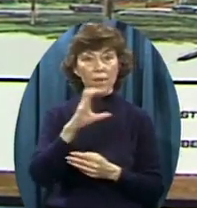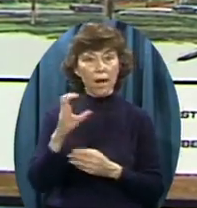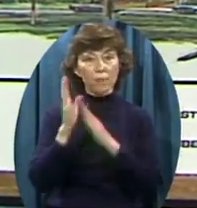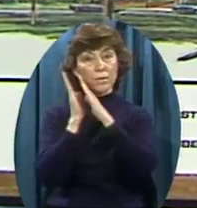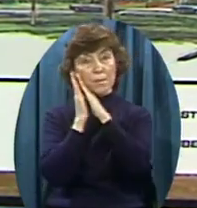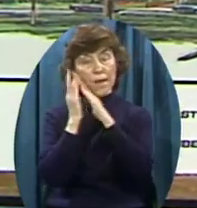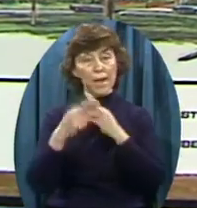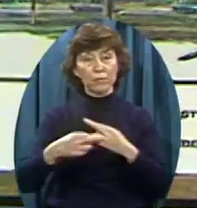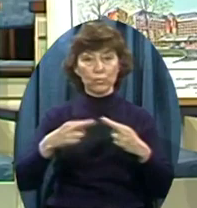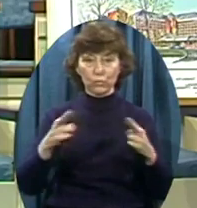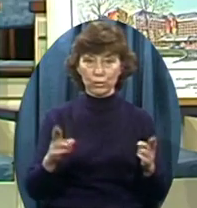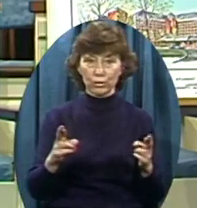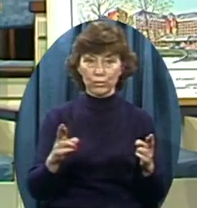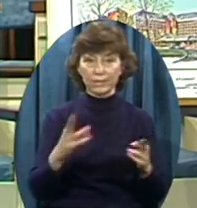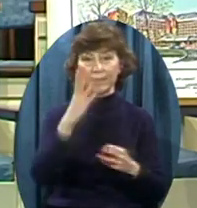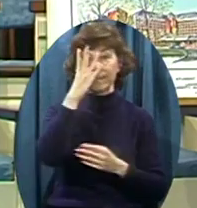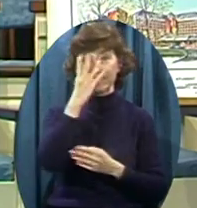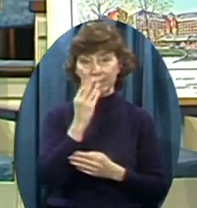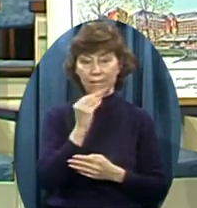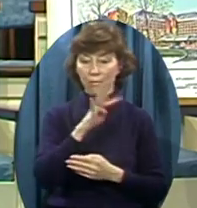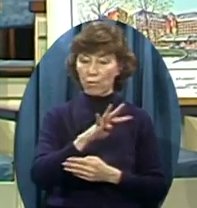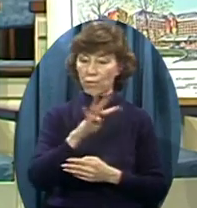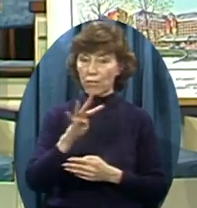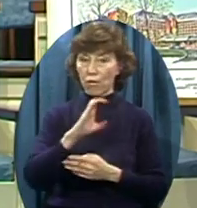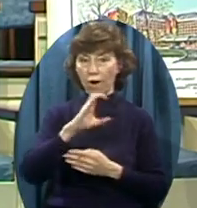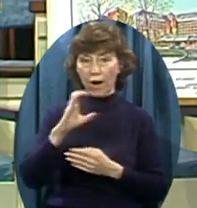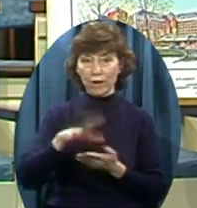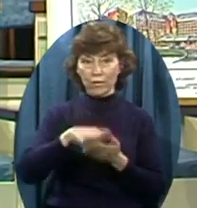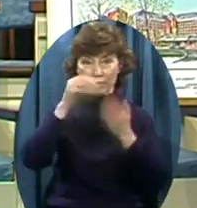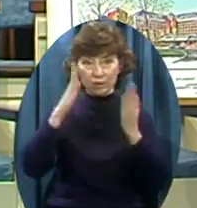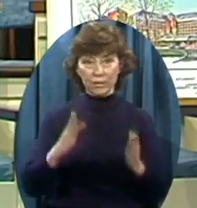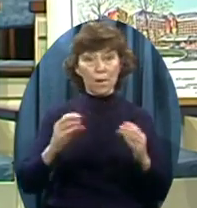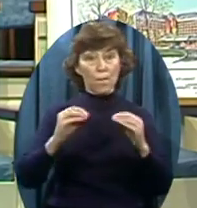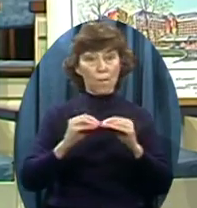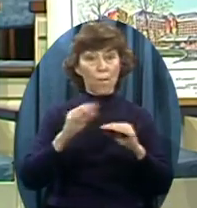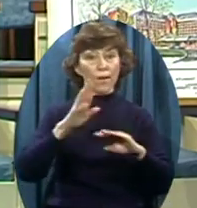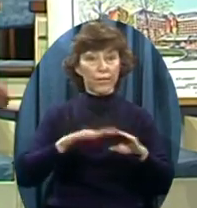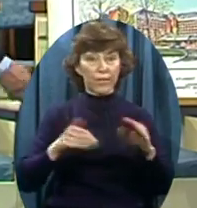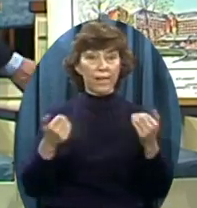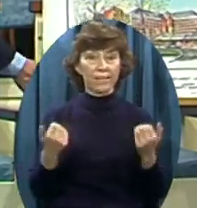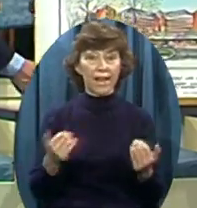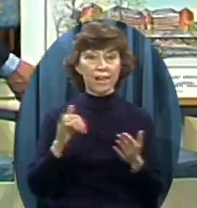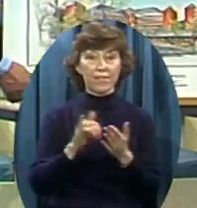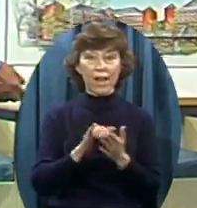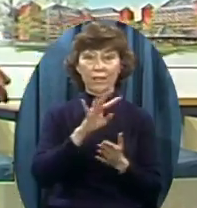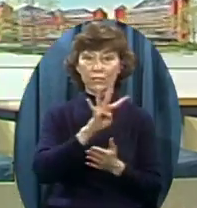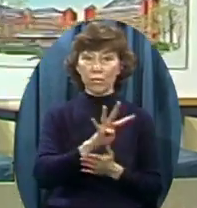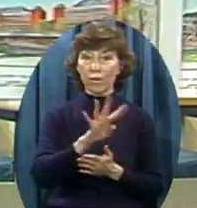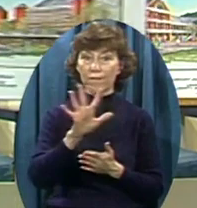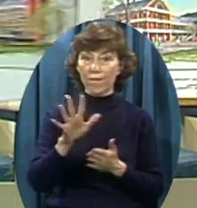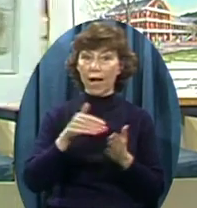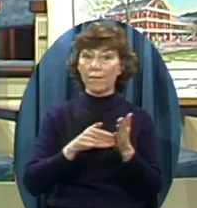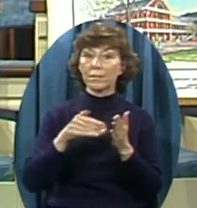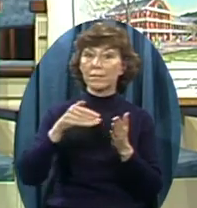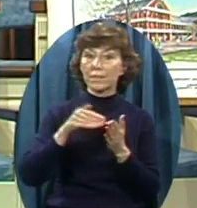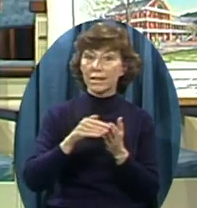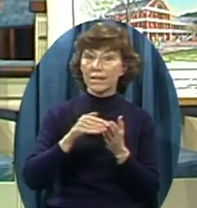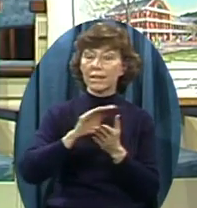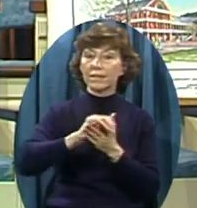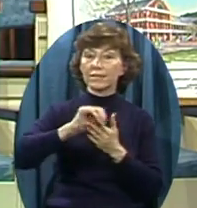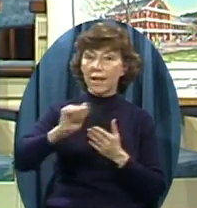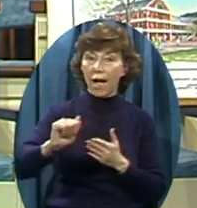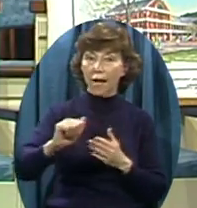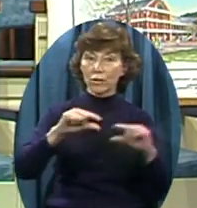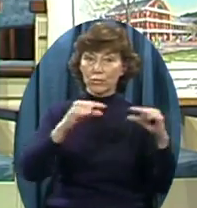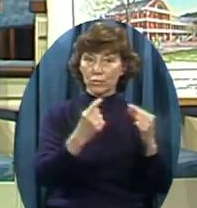More than we have Sleeping on campus Right now On Liberty Mountain That's a 45 million dollar building If we built it